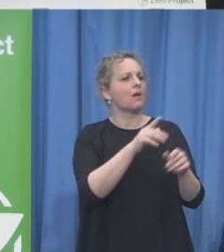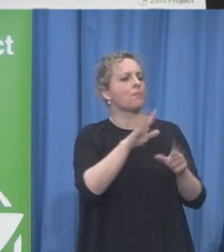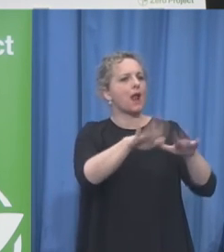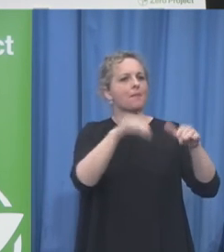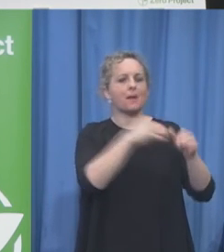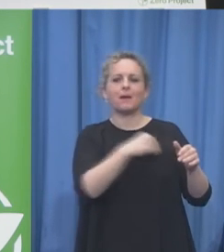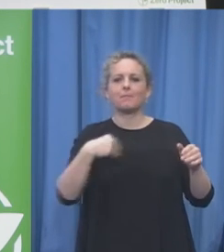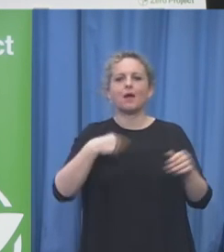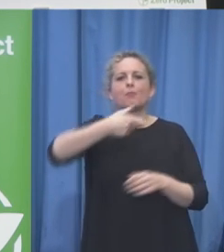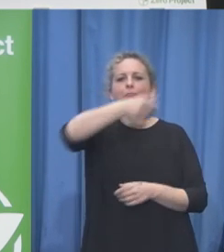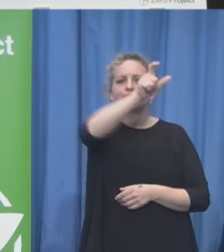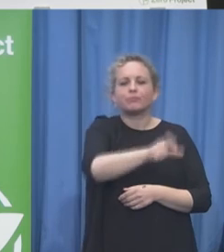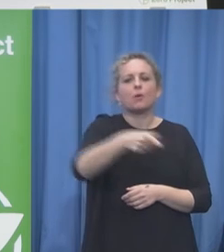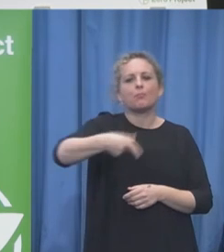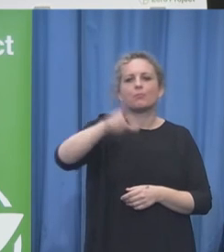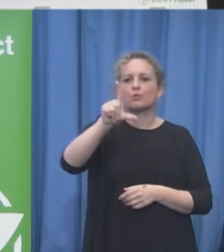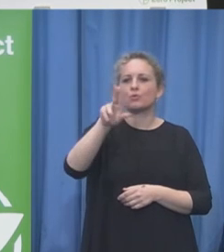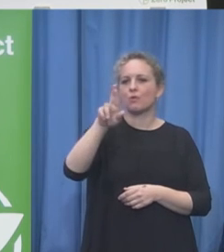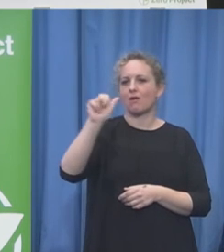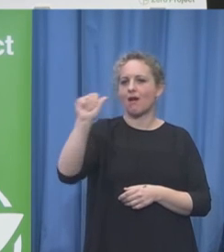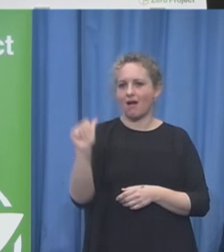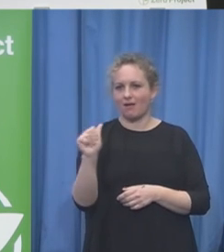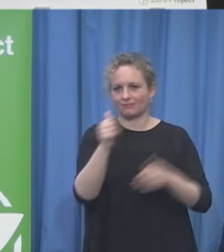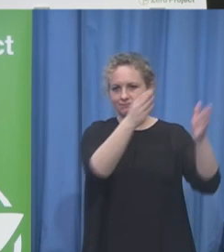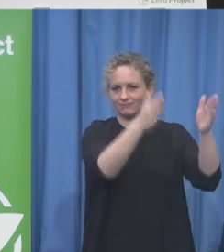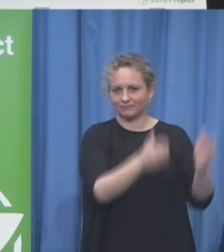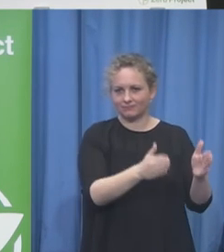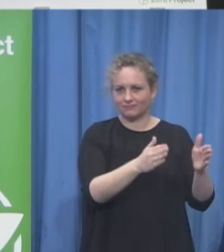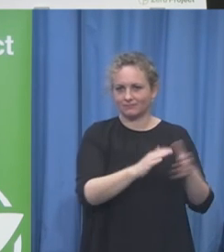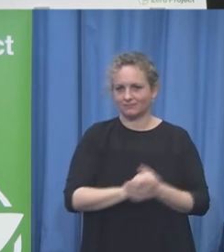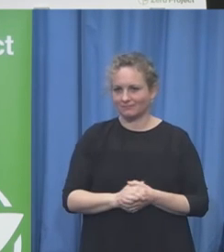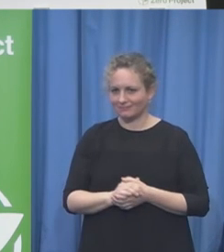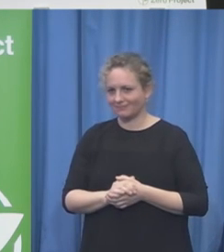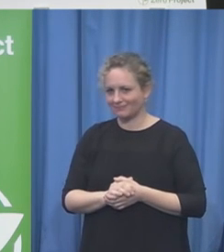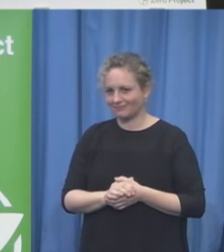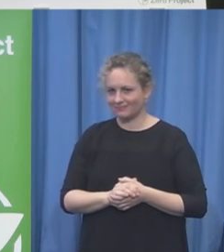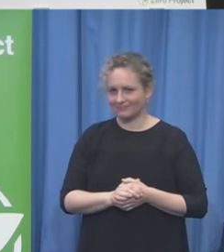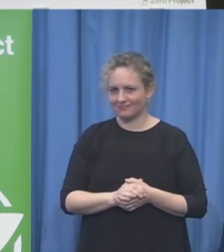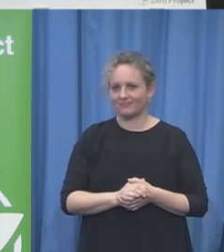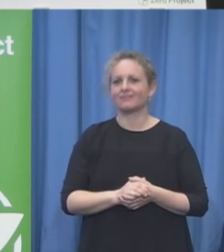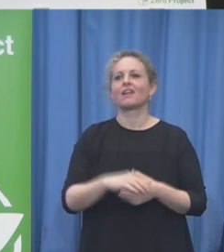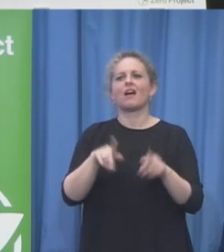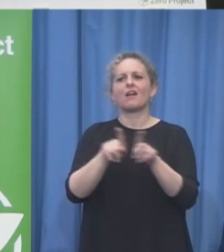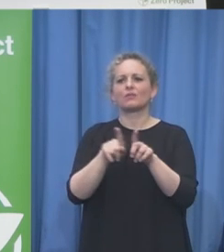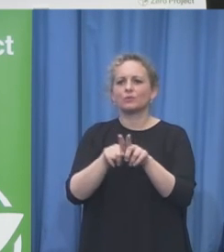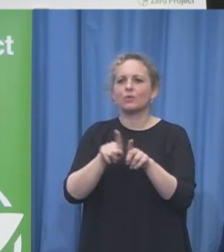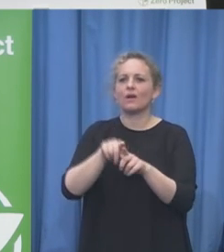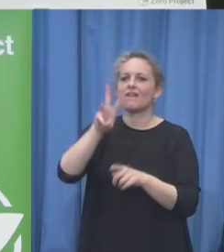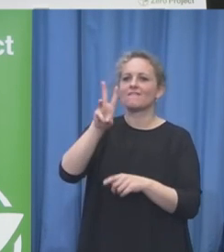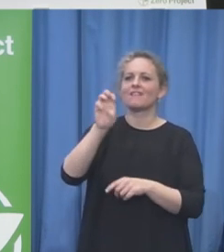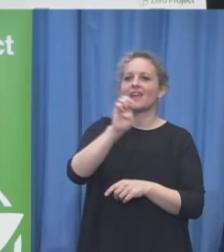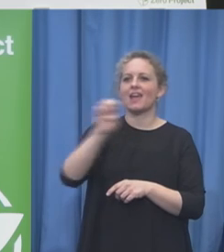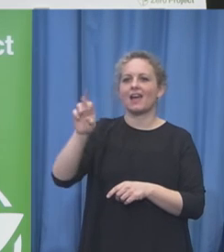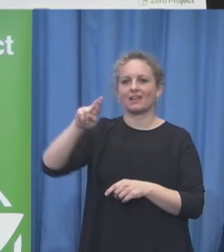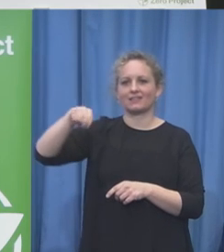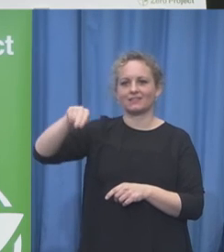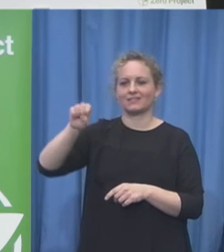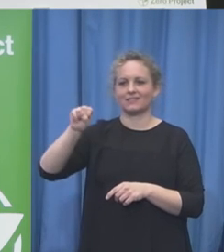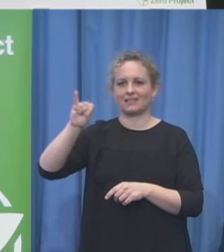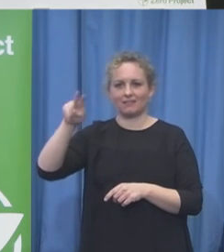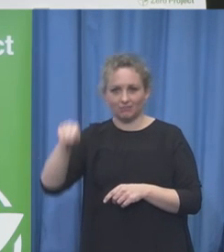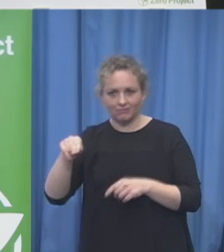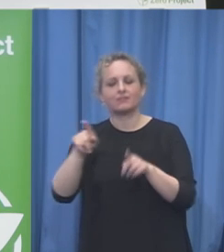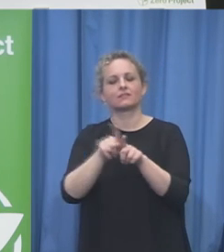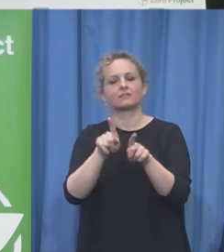Richard Bernstein Supreme Court Justice for the State of Michigan in the United